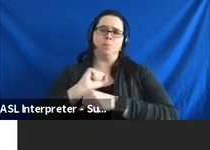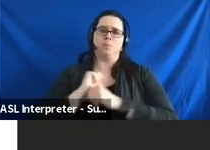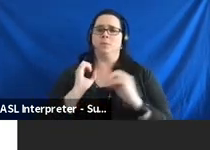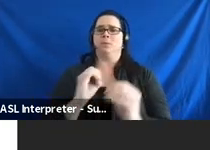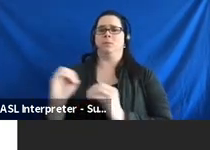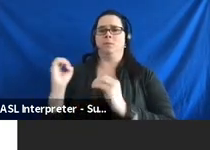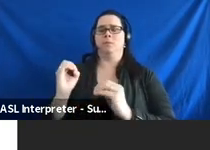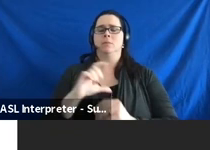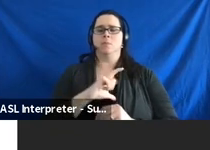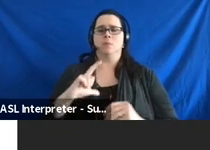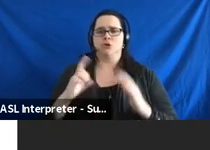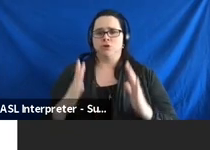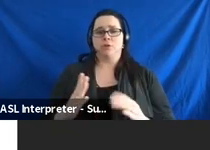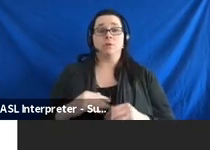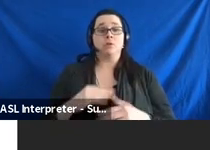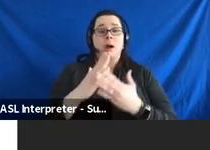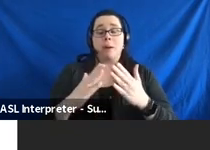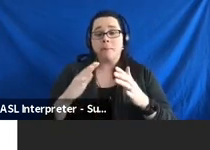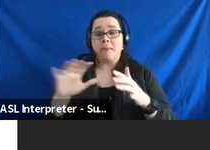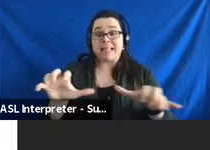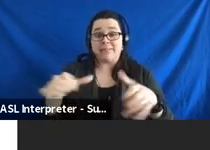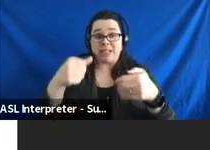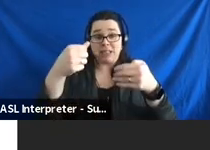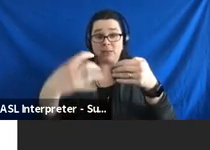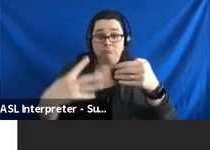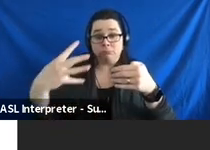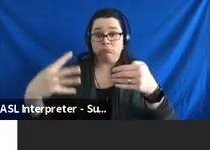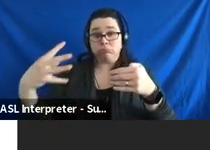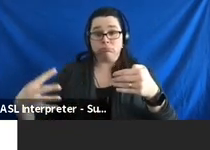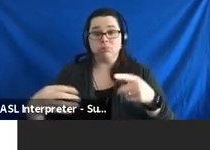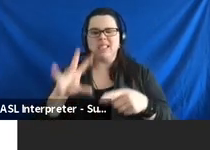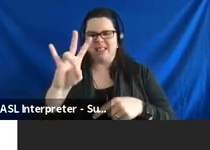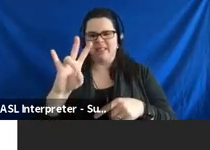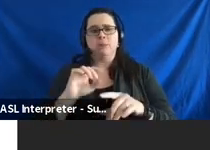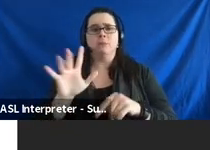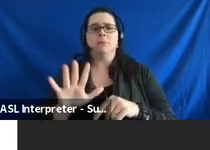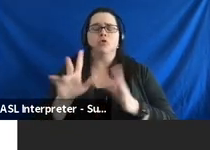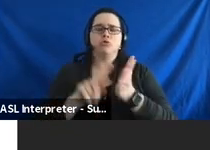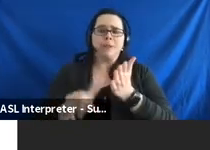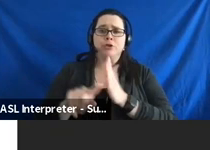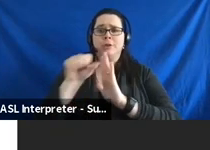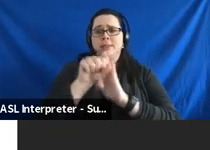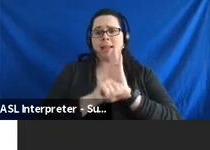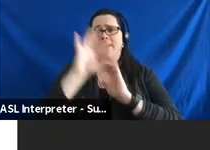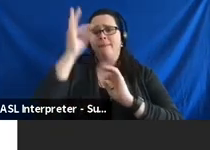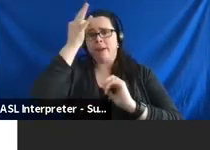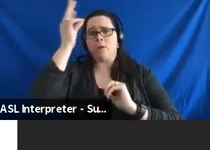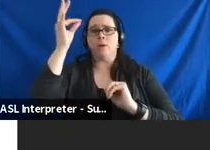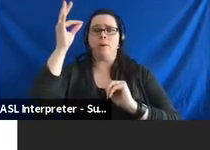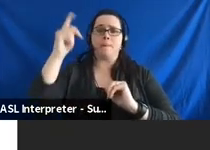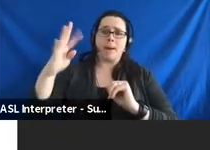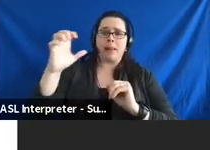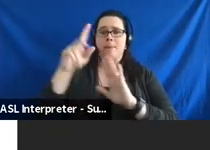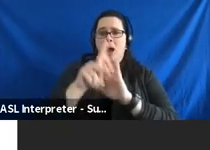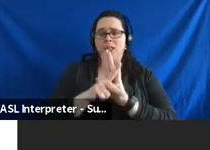So, some of the activities that we're going to do under here, research state and federal public policies and trends, and that's